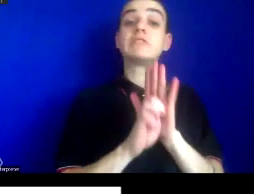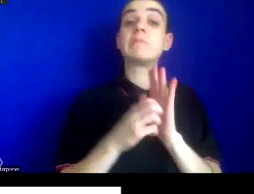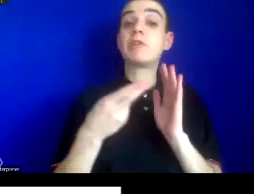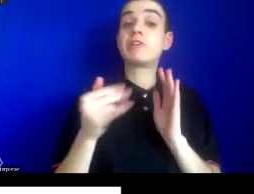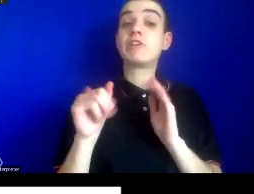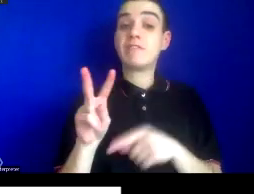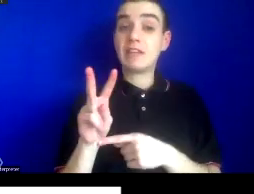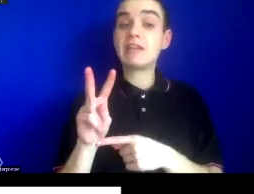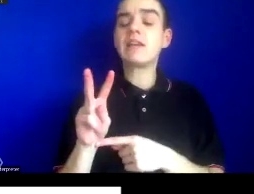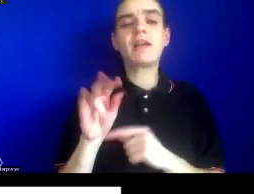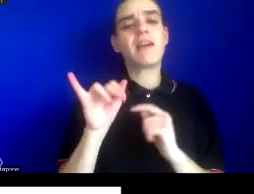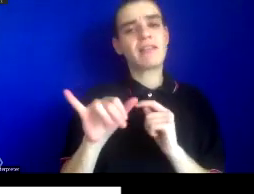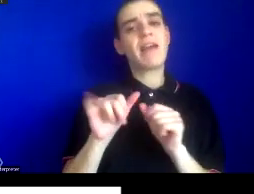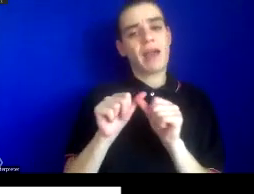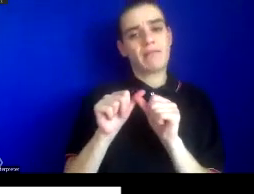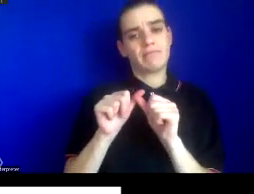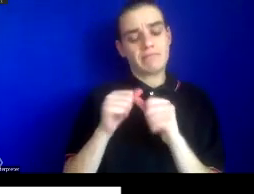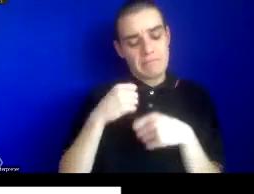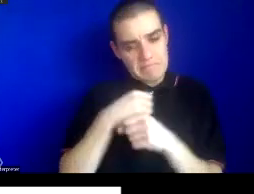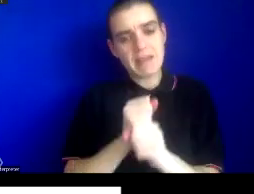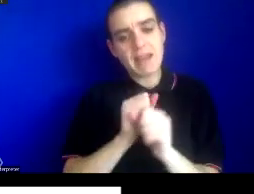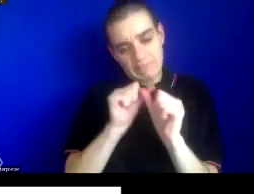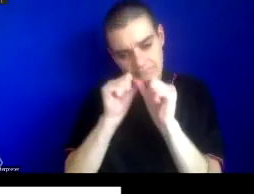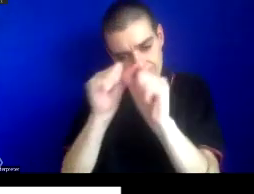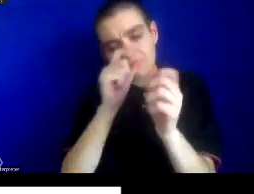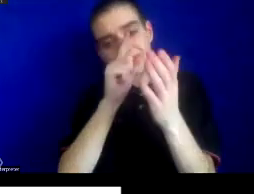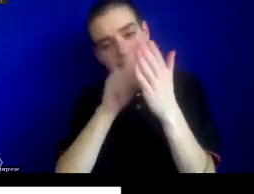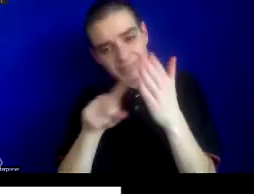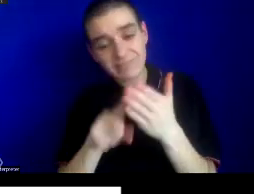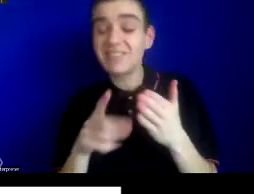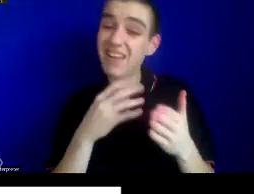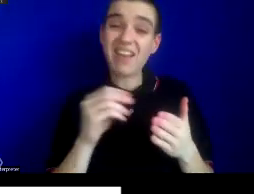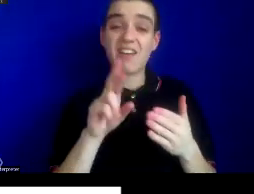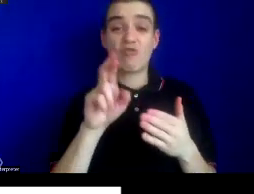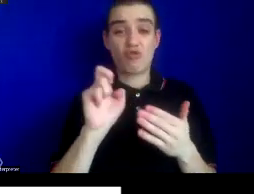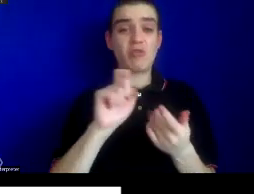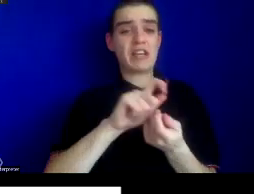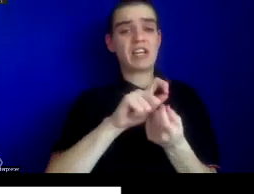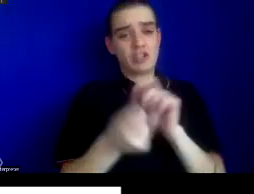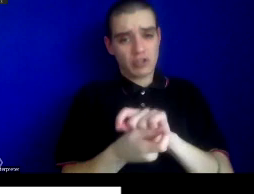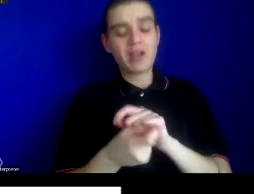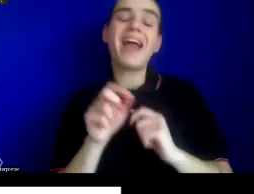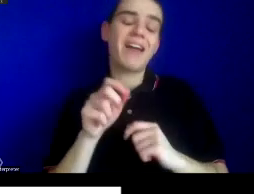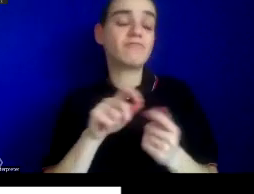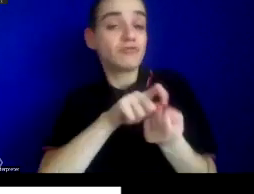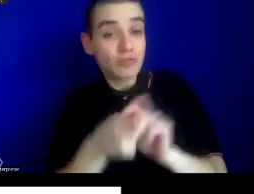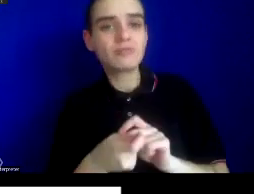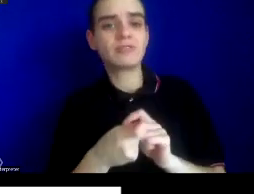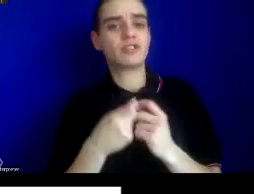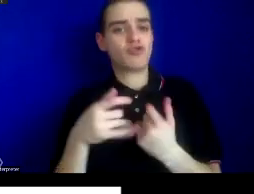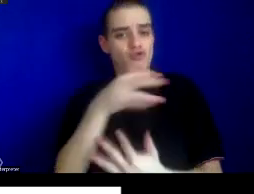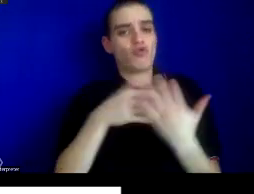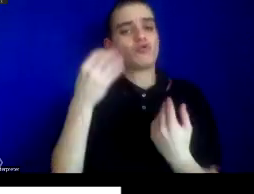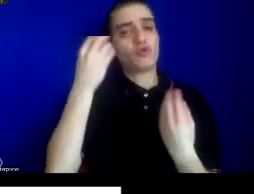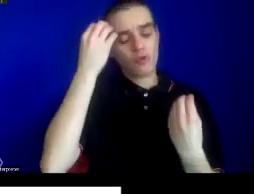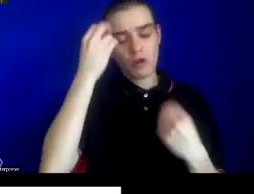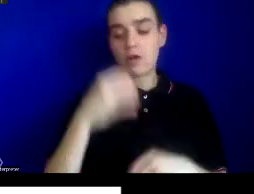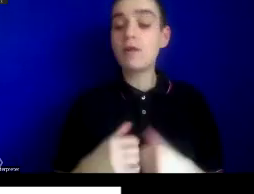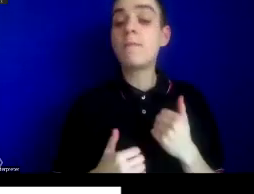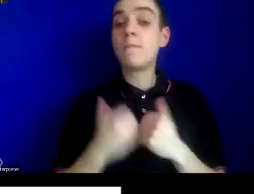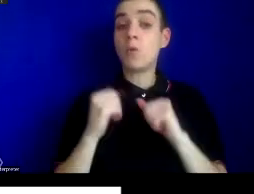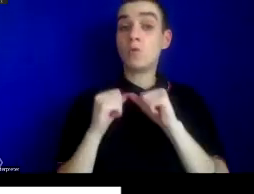the most sustained investigation and have reshaped social thought in numerous ways. The most sustained research of what I would call